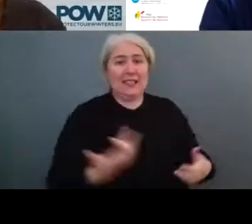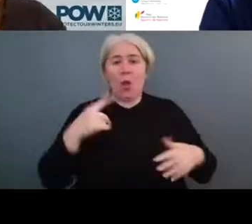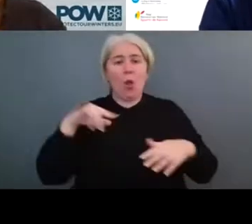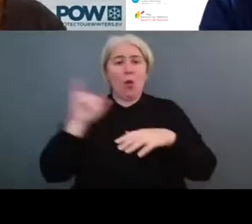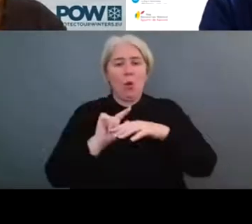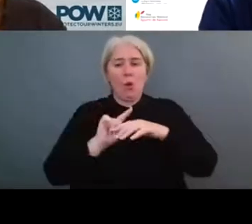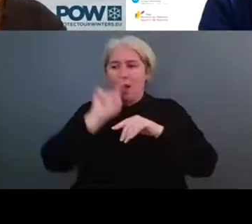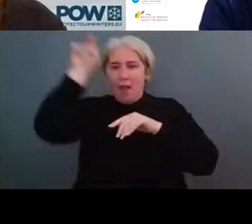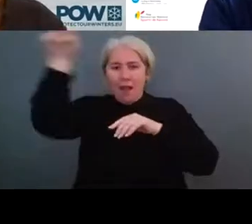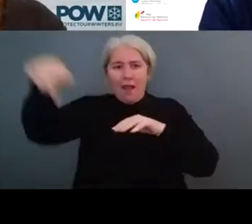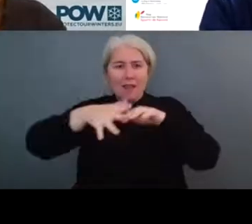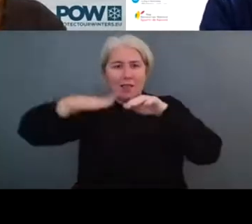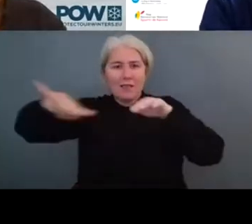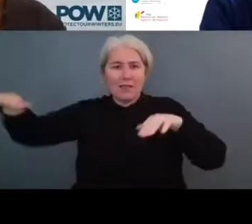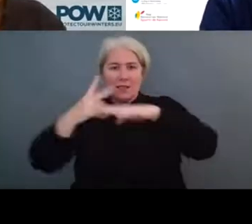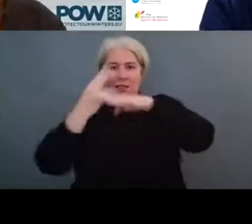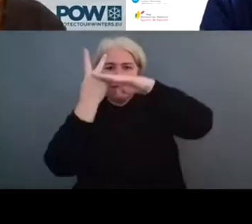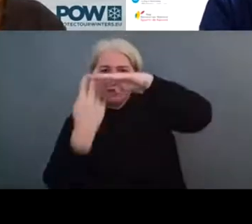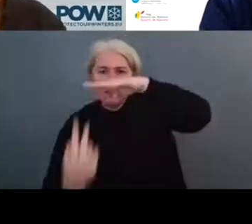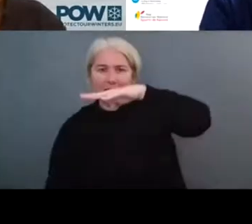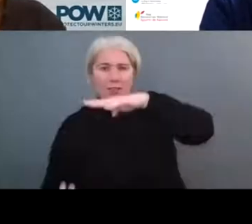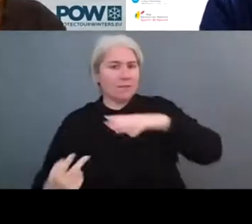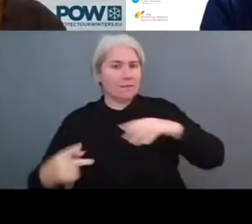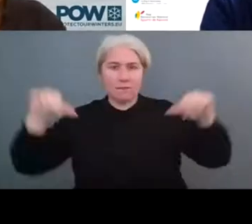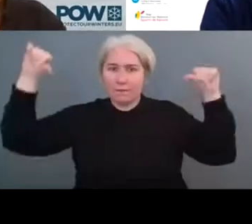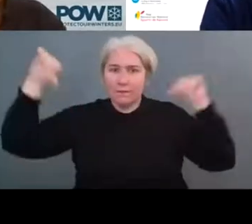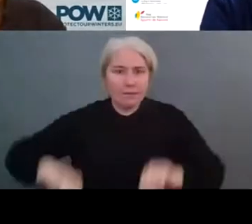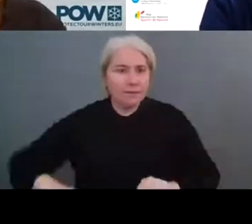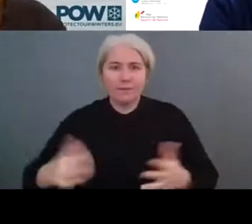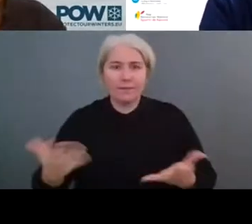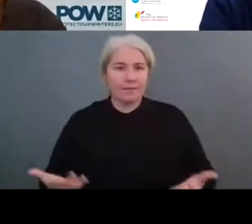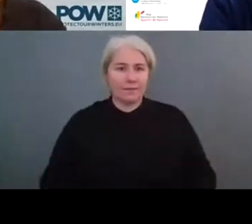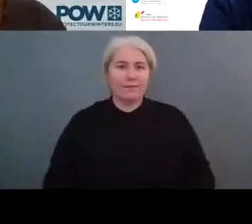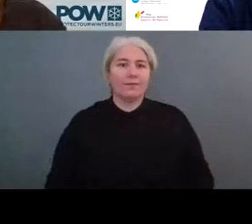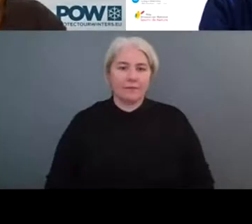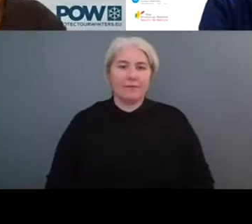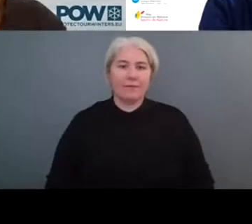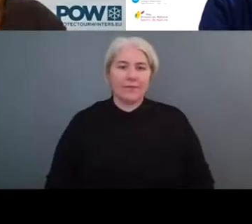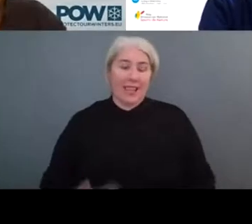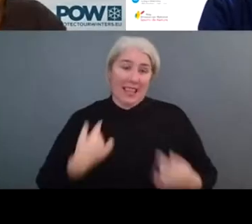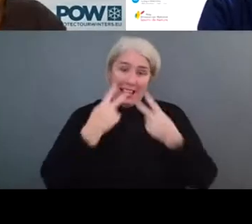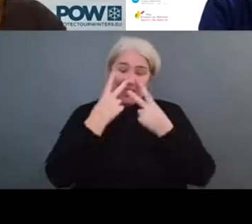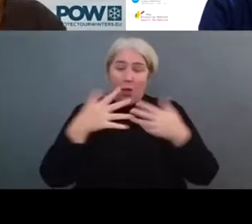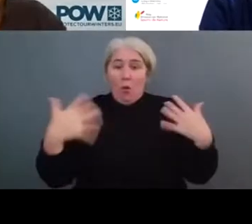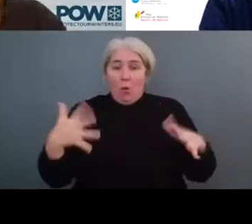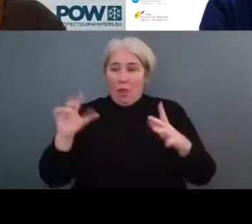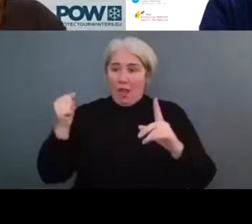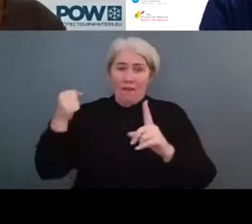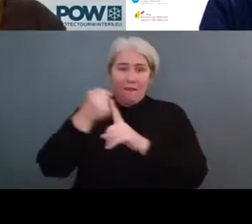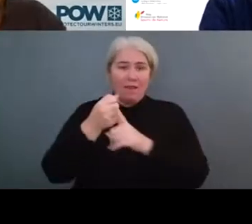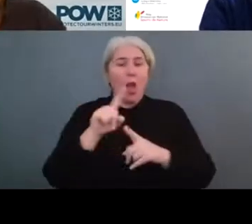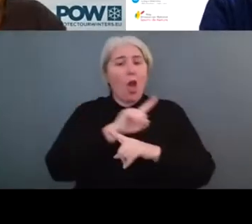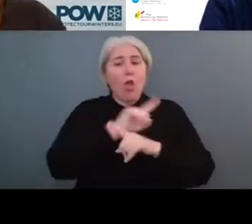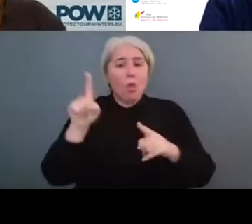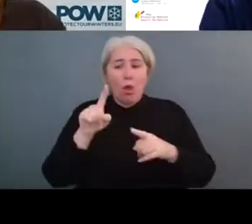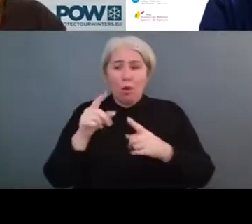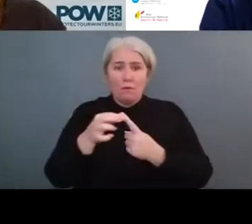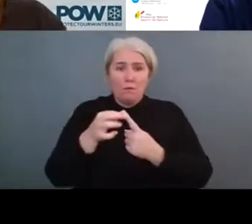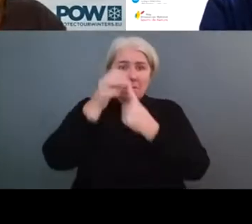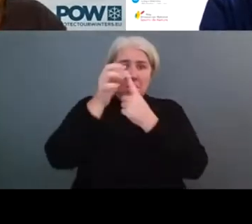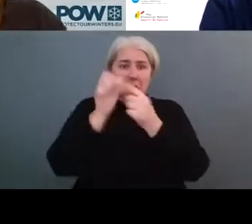is already undergoing dramatic change. And recreation options in many urban areas